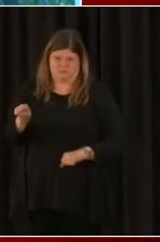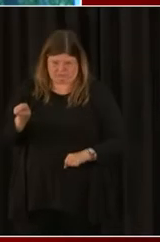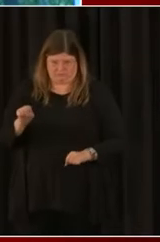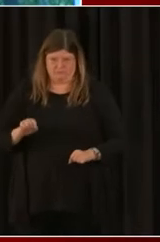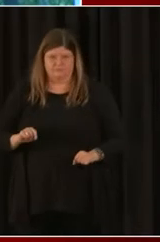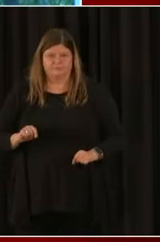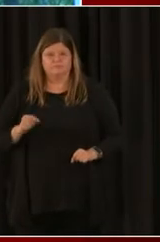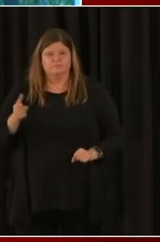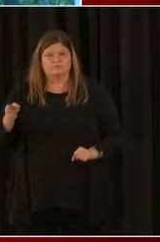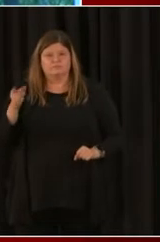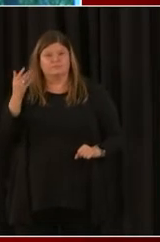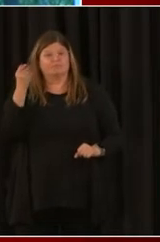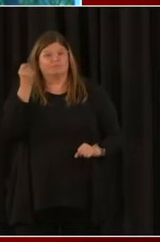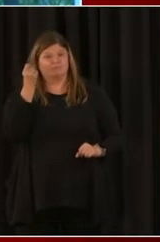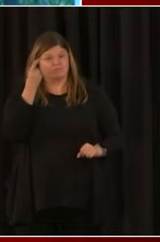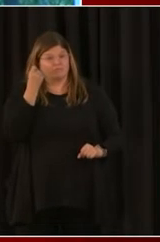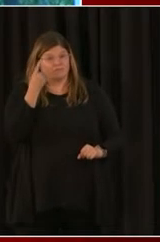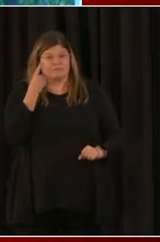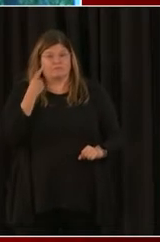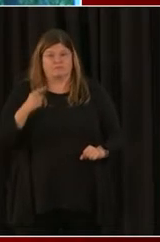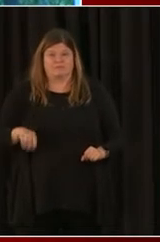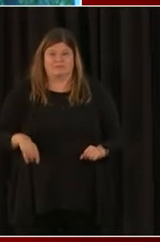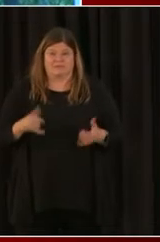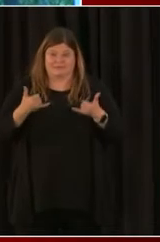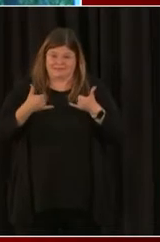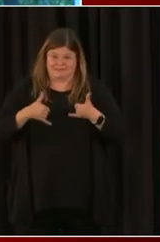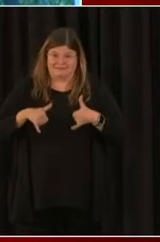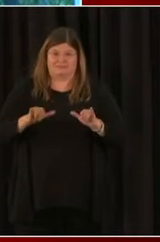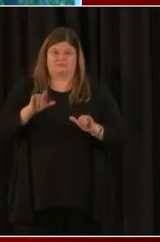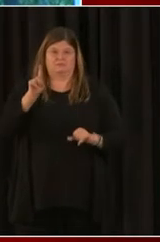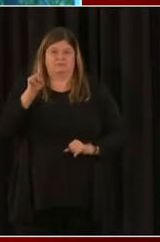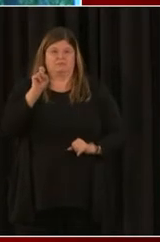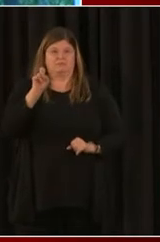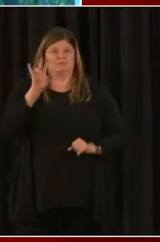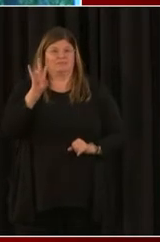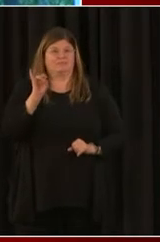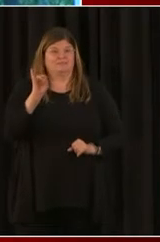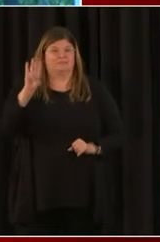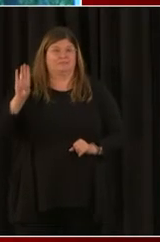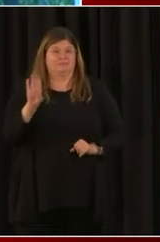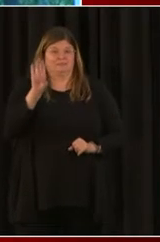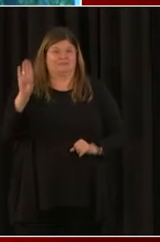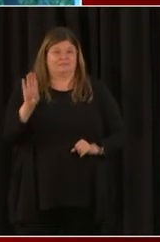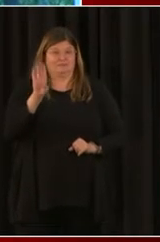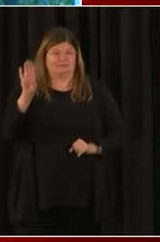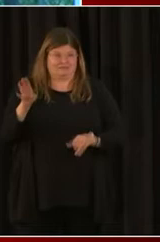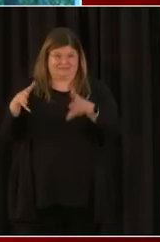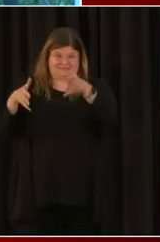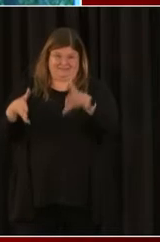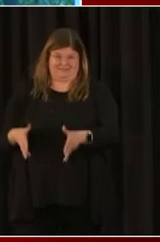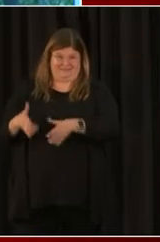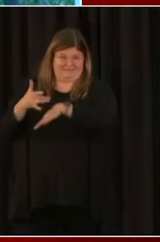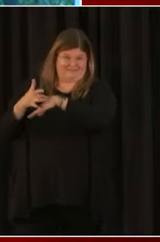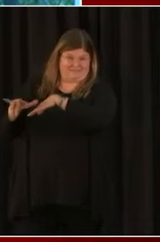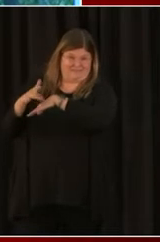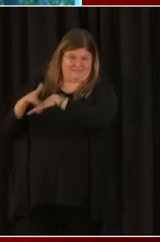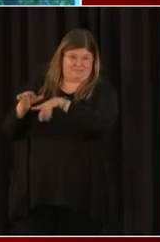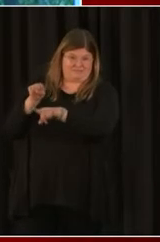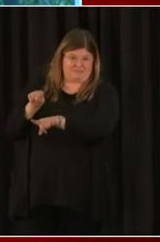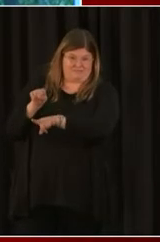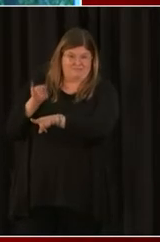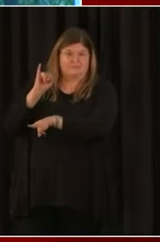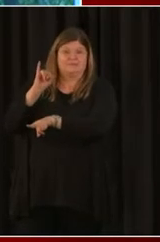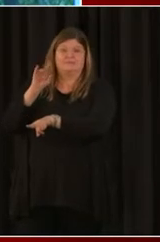many people realize this, but there is still $170 billion left in EIDL money